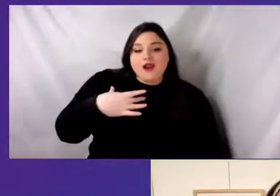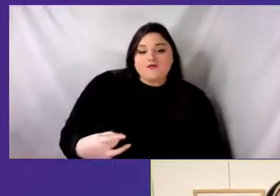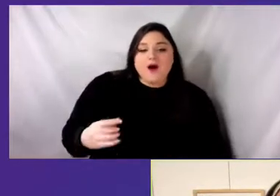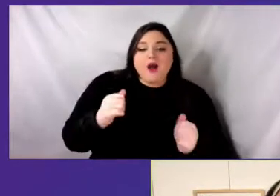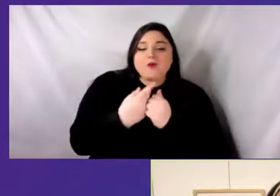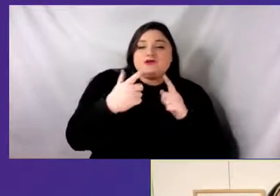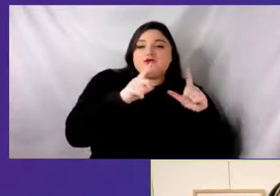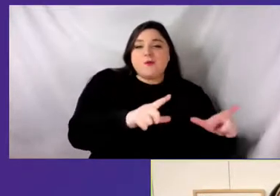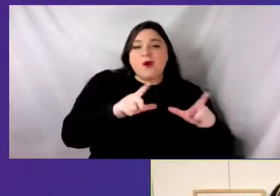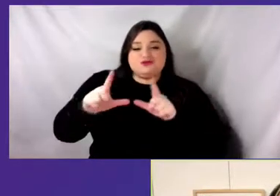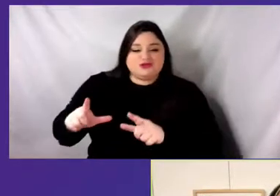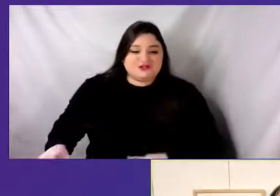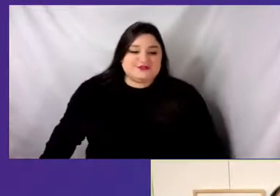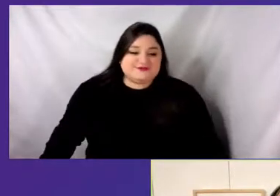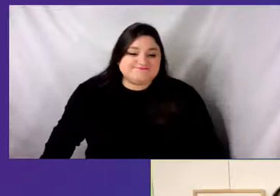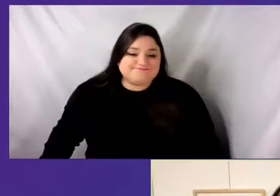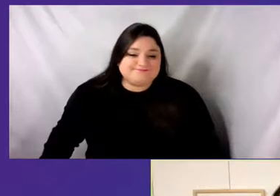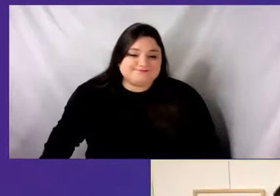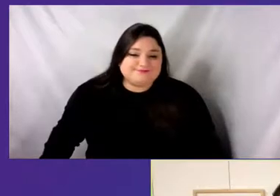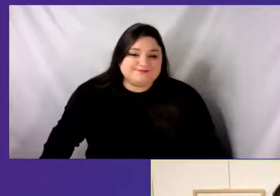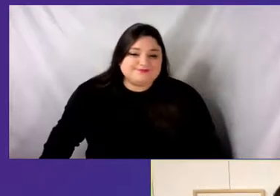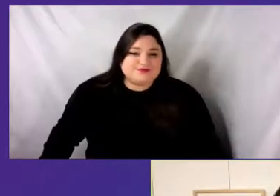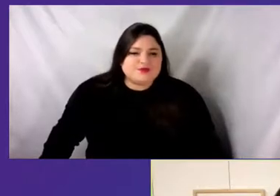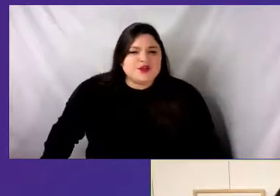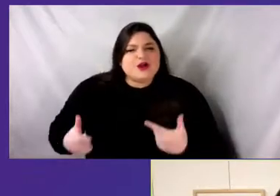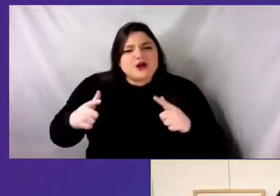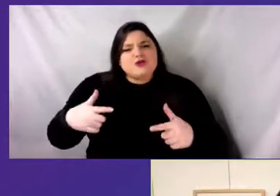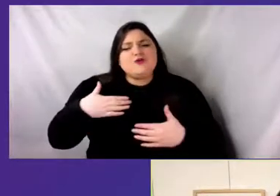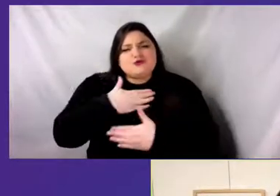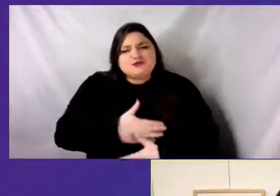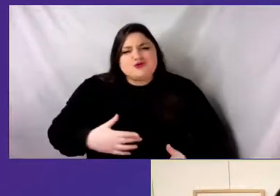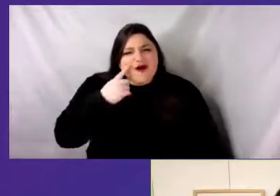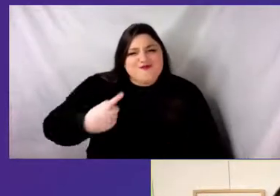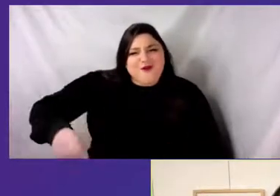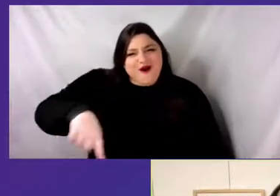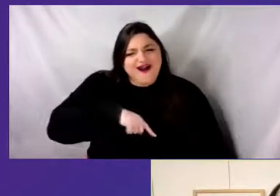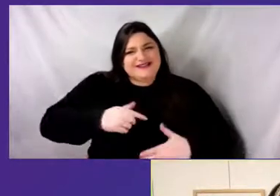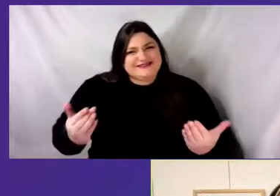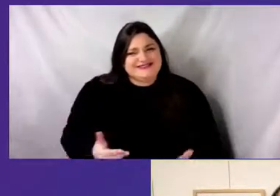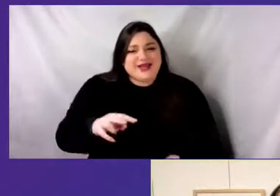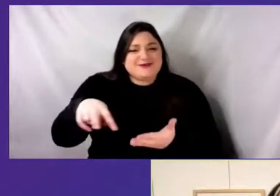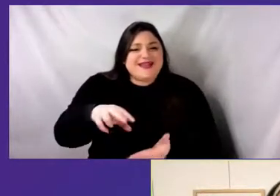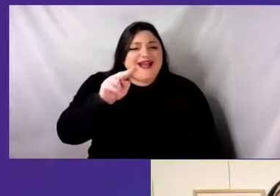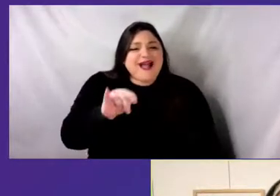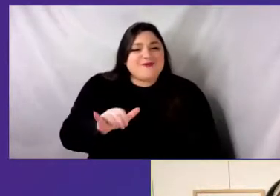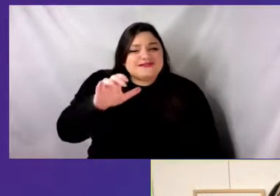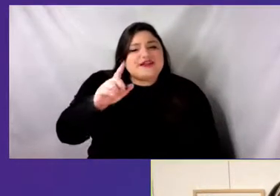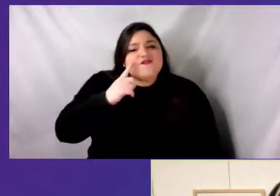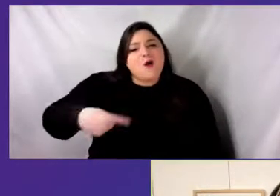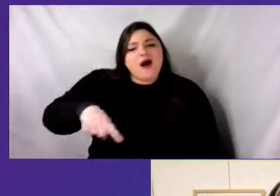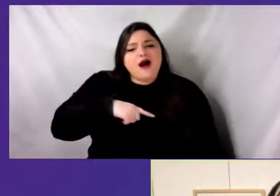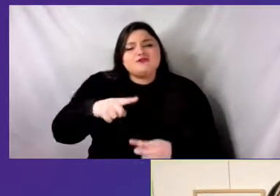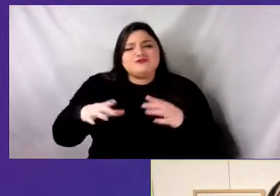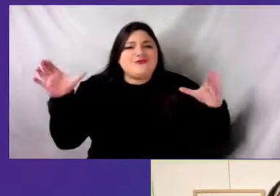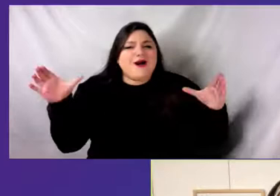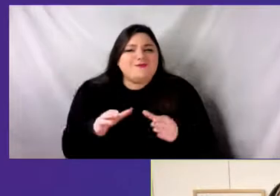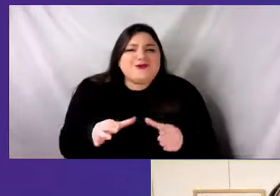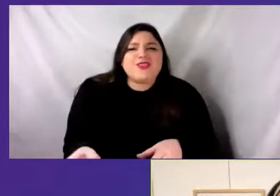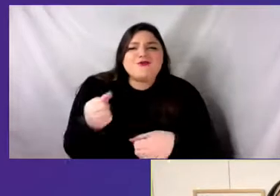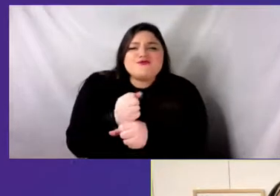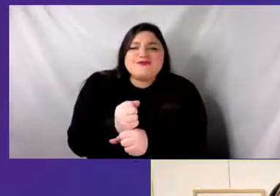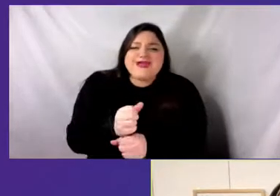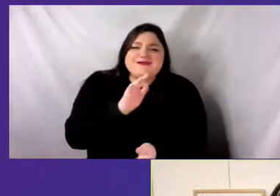us at DanceNYC to be able to create a moment for our community to assemble as artists, workers,